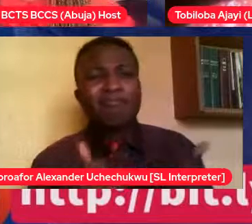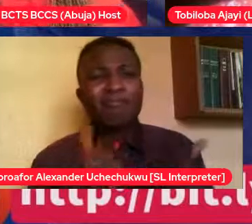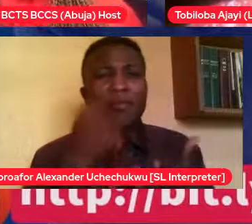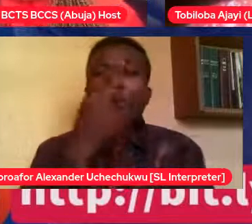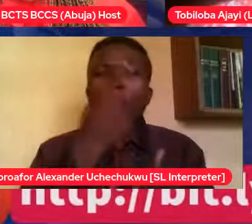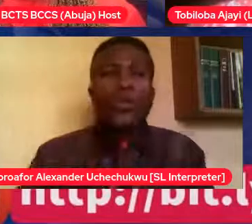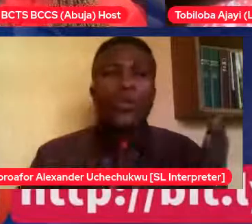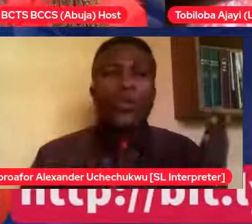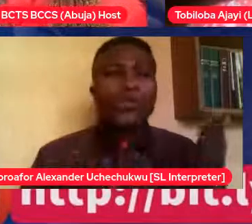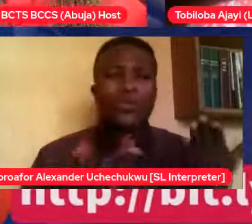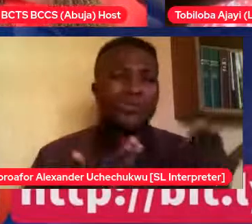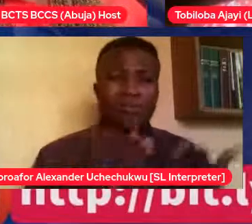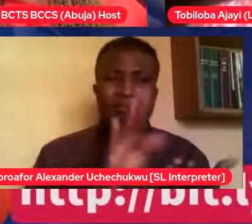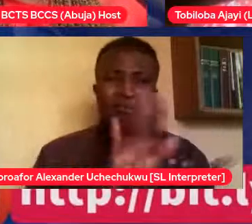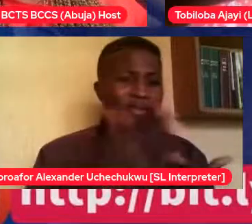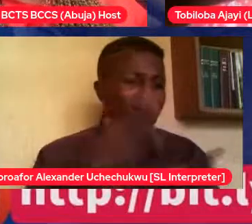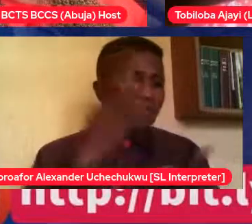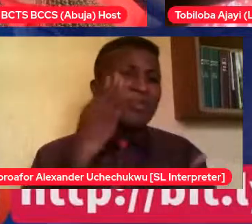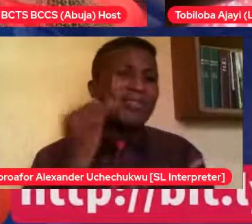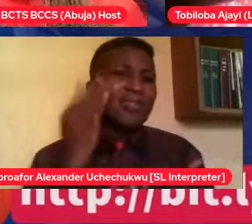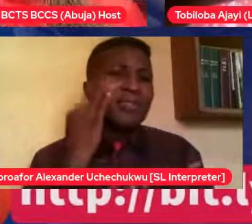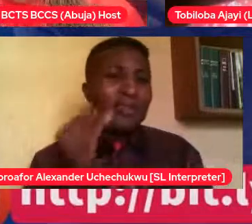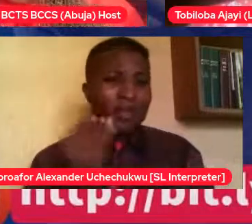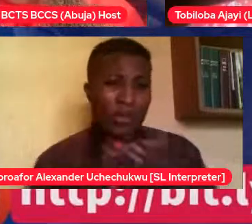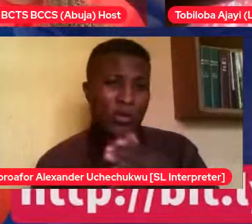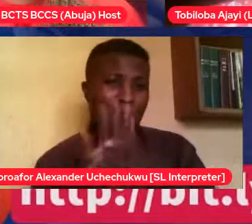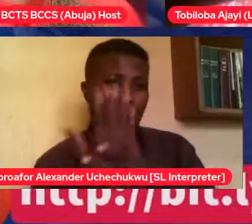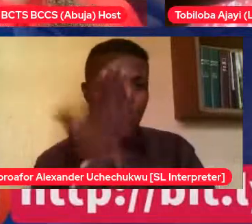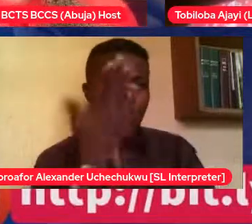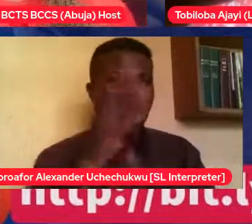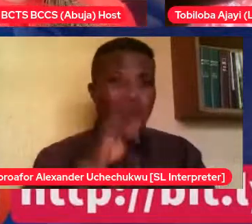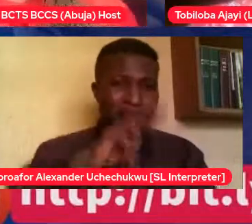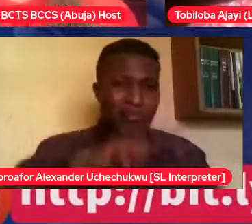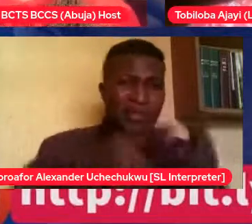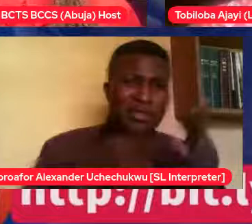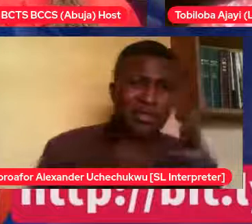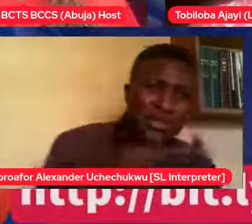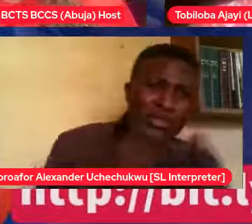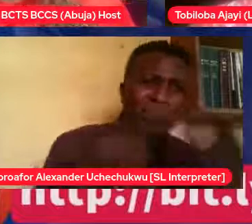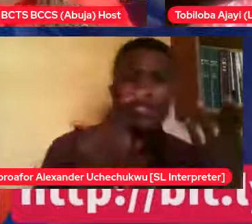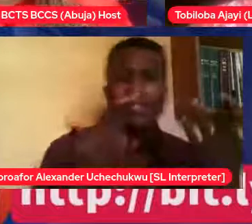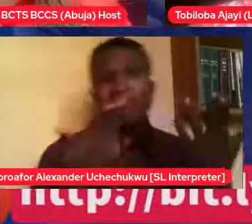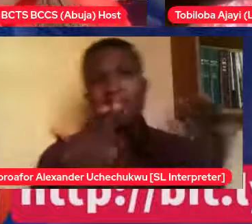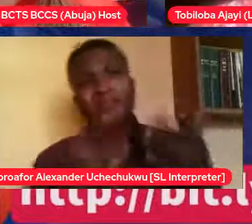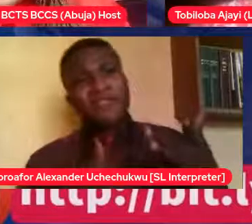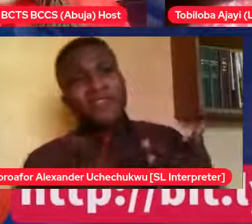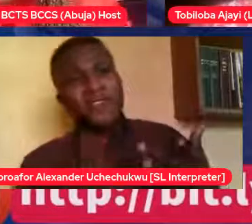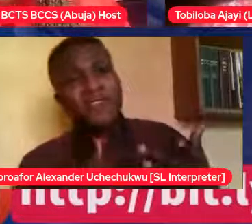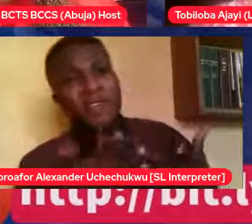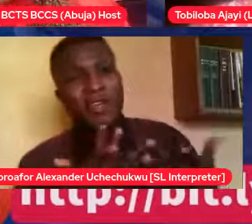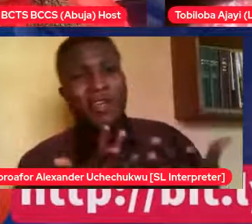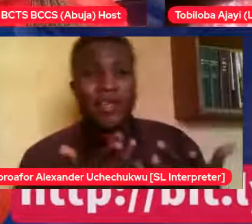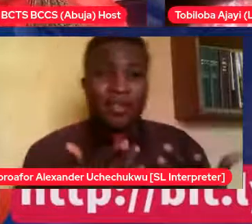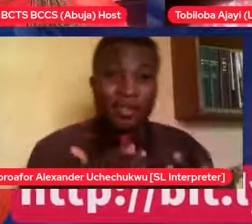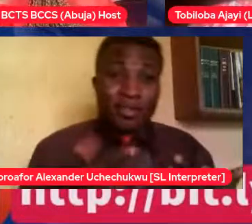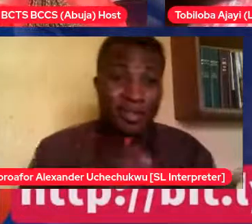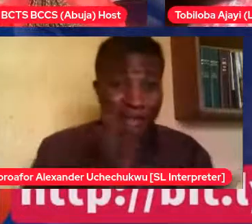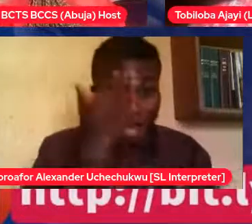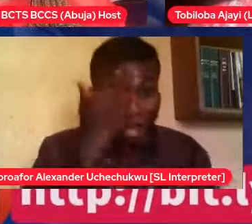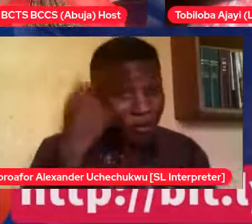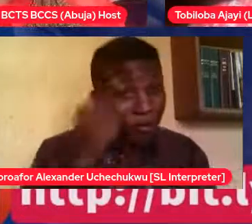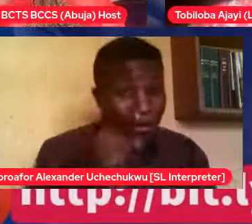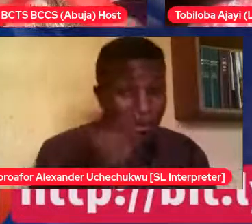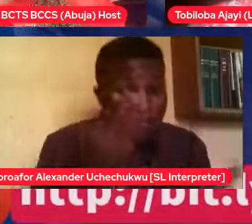the relationship and all of the hormonal issues were like for you? I know for you, it might not have been a bit more, but what were your reactions? What was, you know, people's